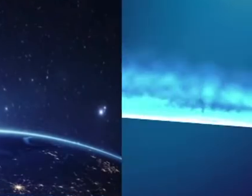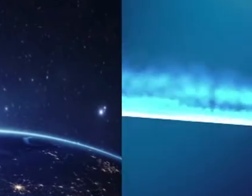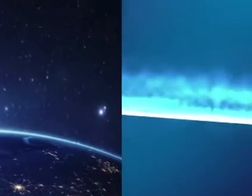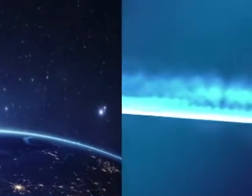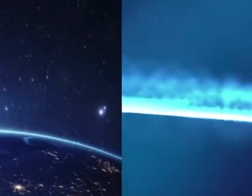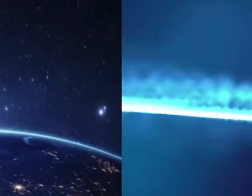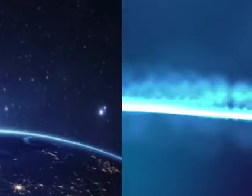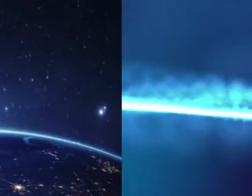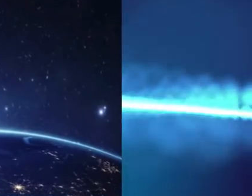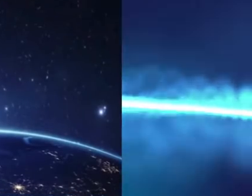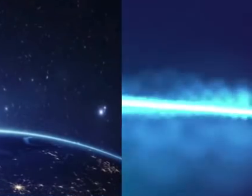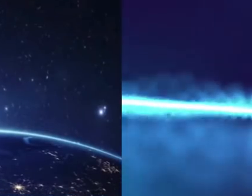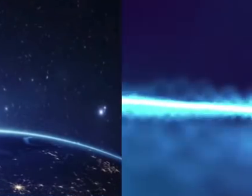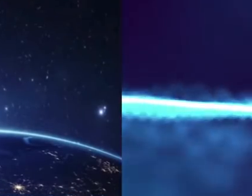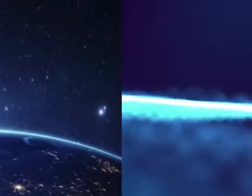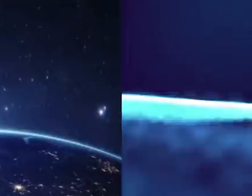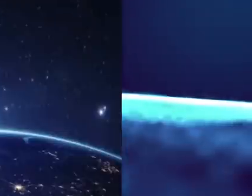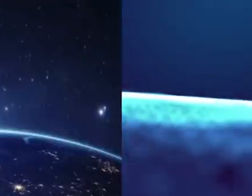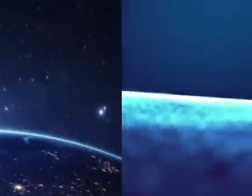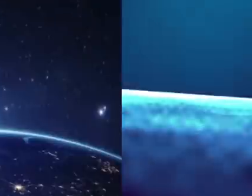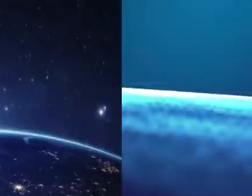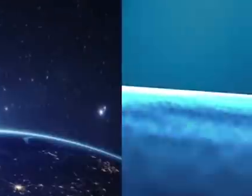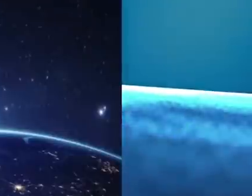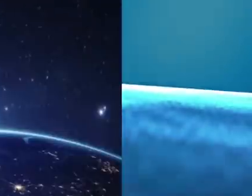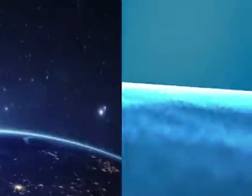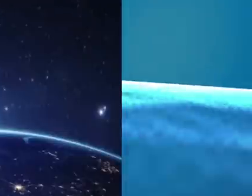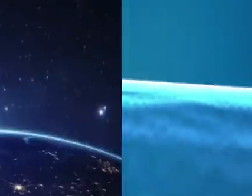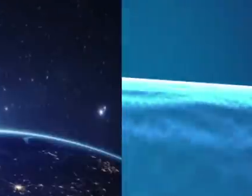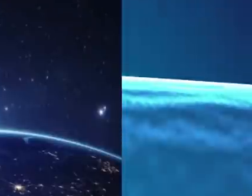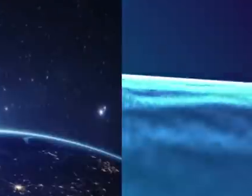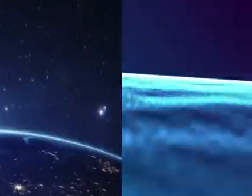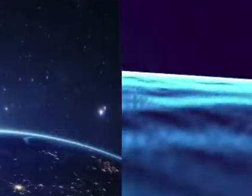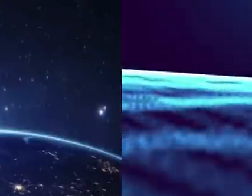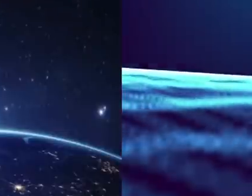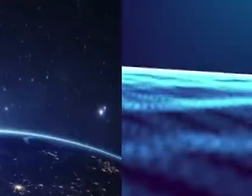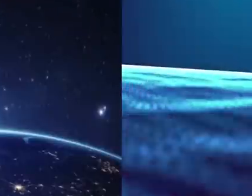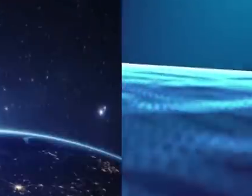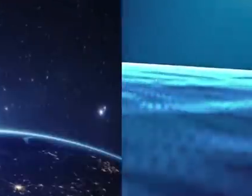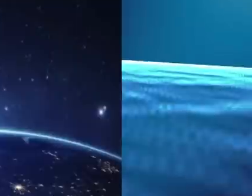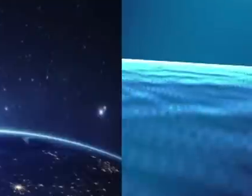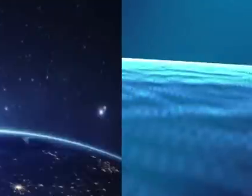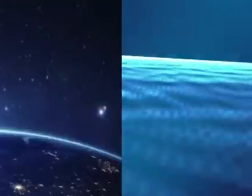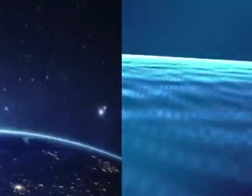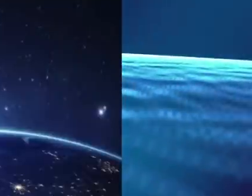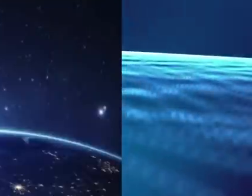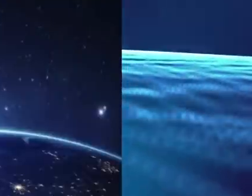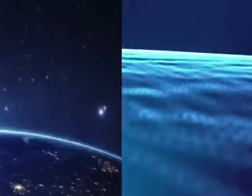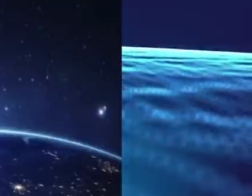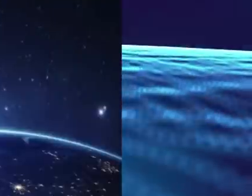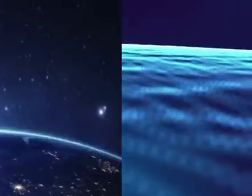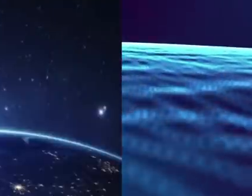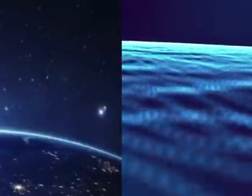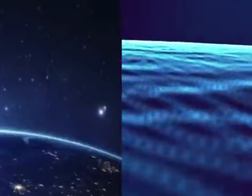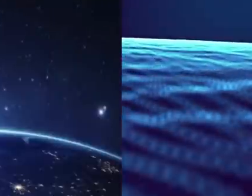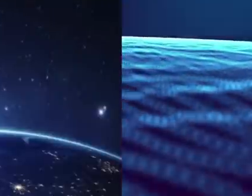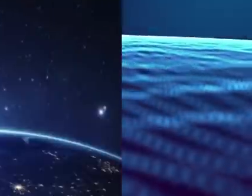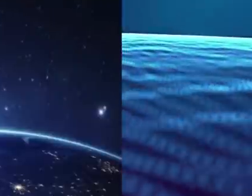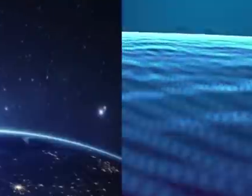really need to start, following the protocols. And I understand that sometimes you feel